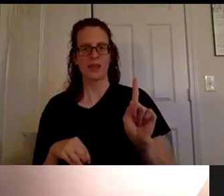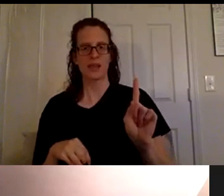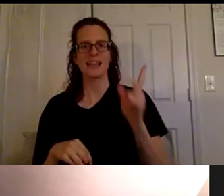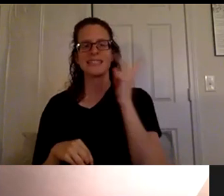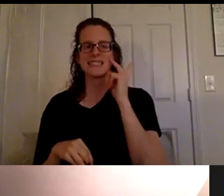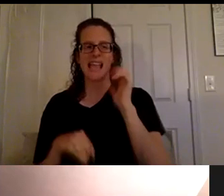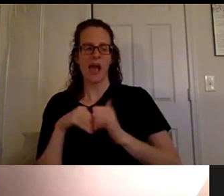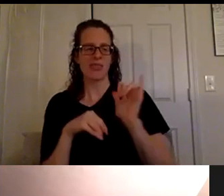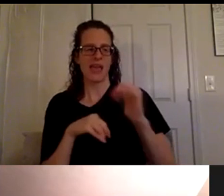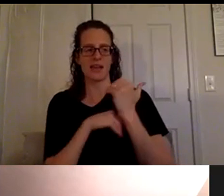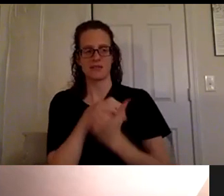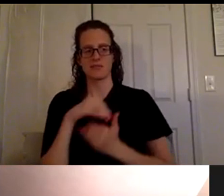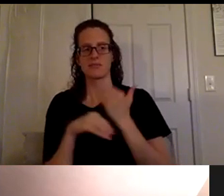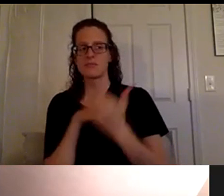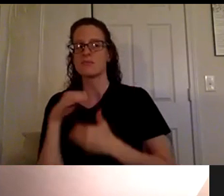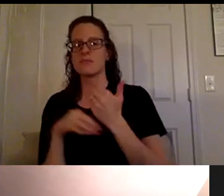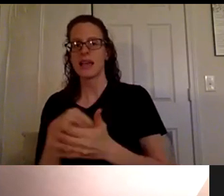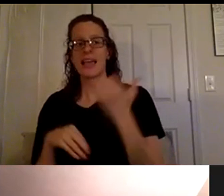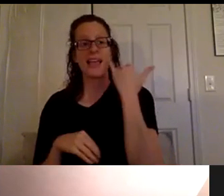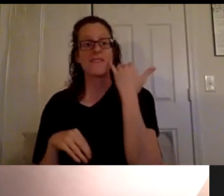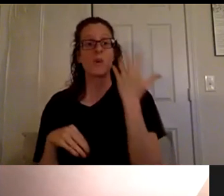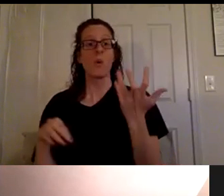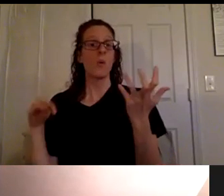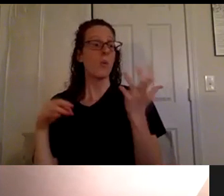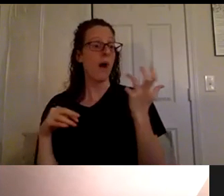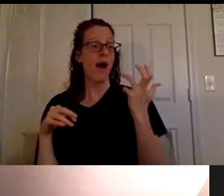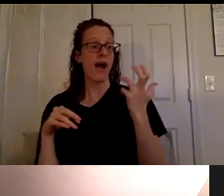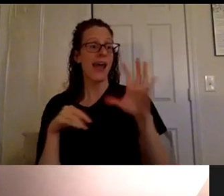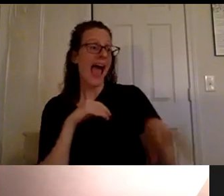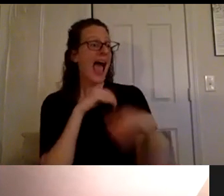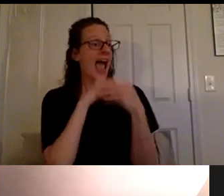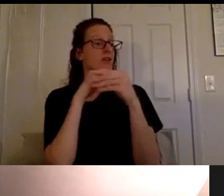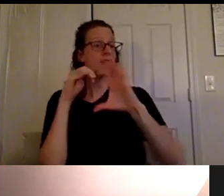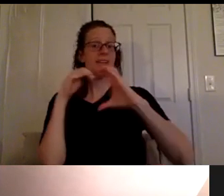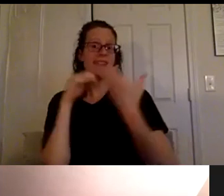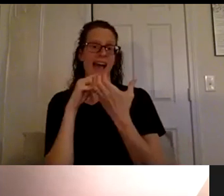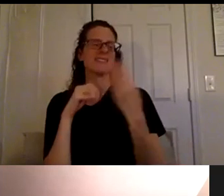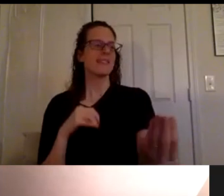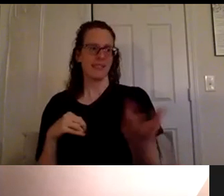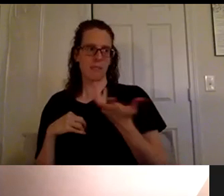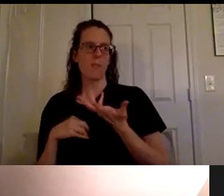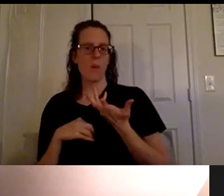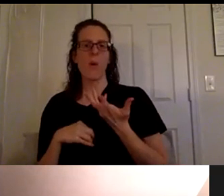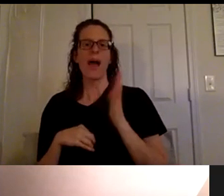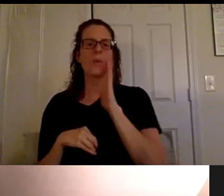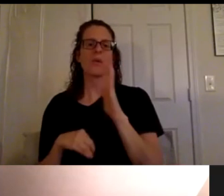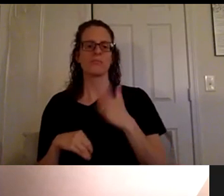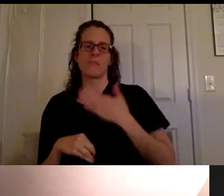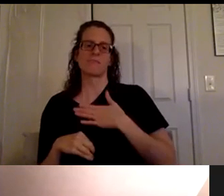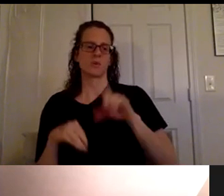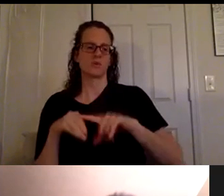how that goes if y'all want a class an extra class let us know and we're happy to do that